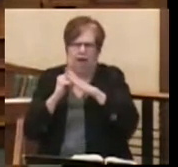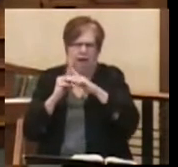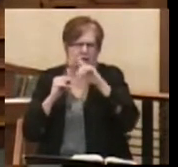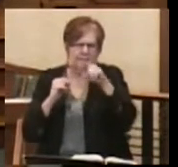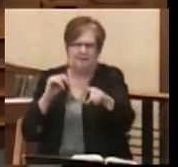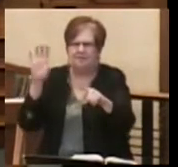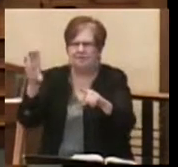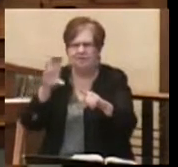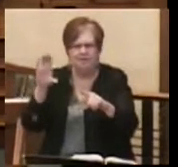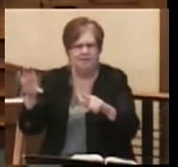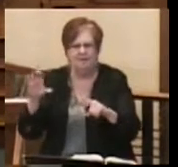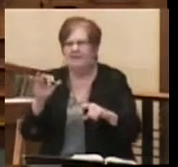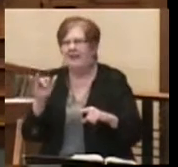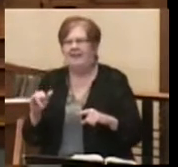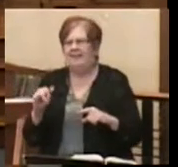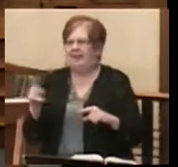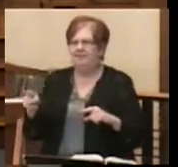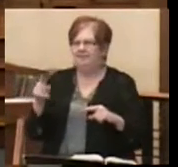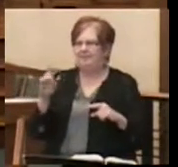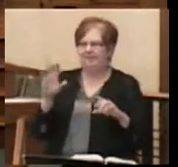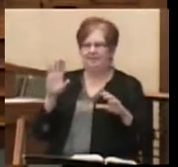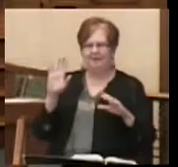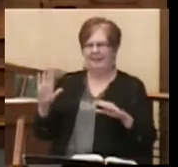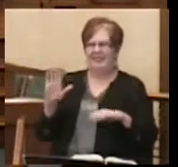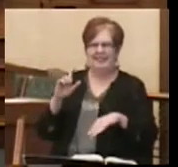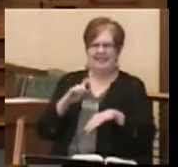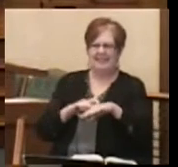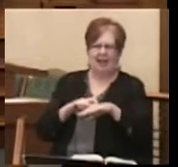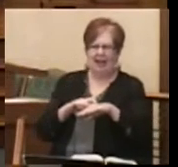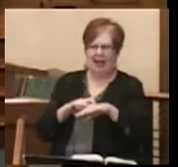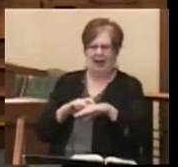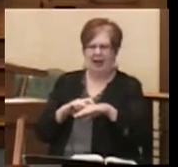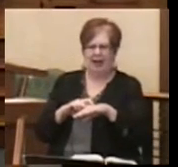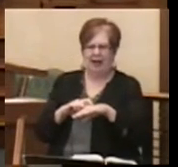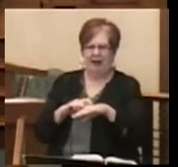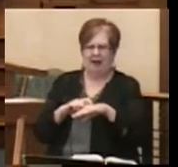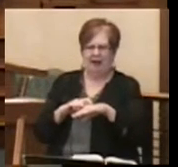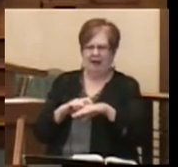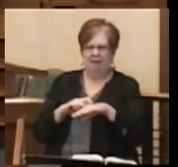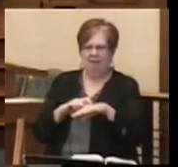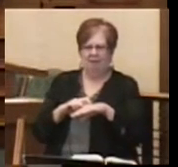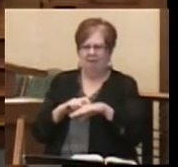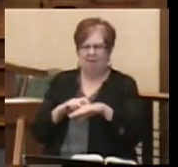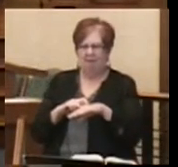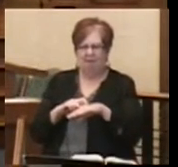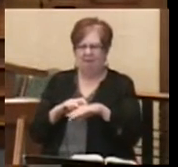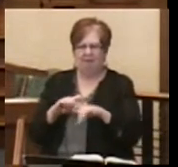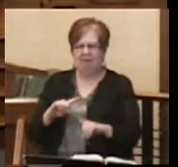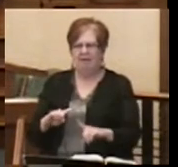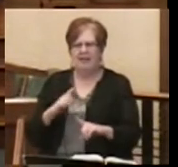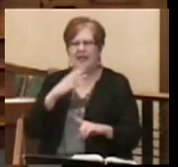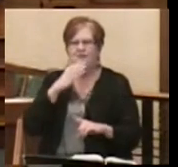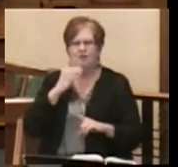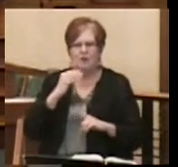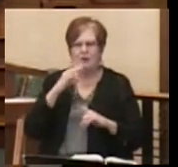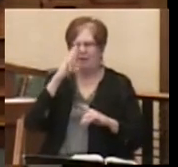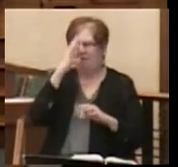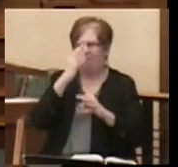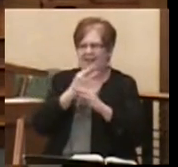cross. That was not operative in Isaiah's time. In fact, it is not yet operative in Jewish faith today.